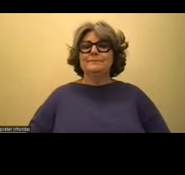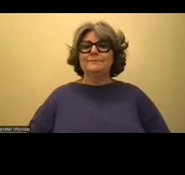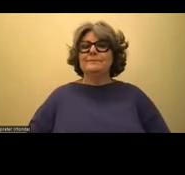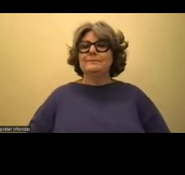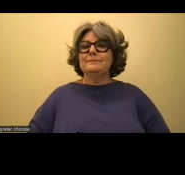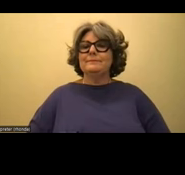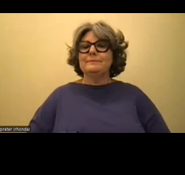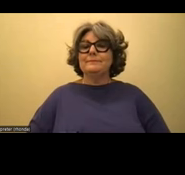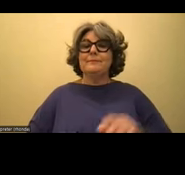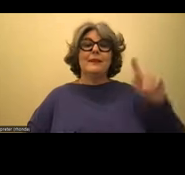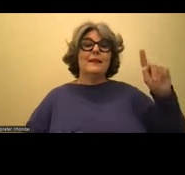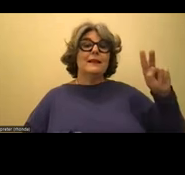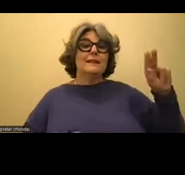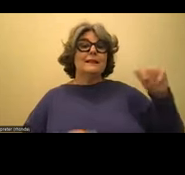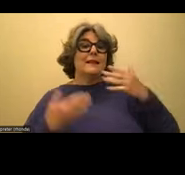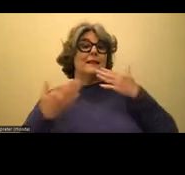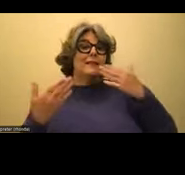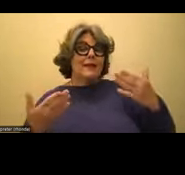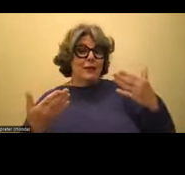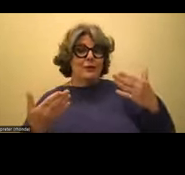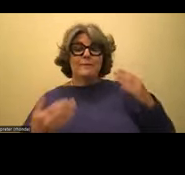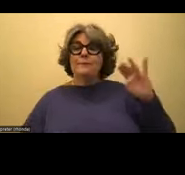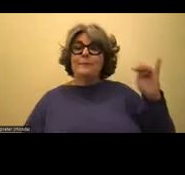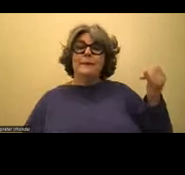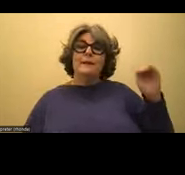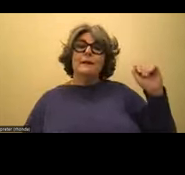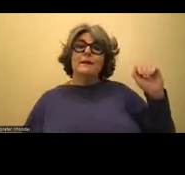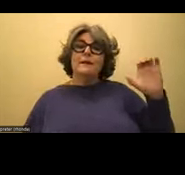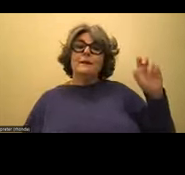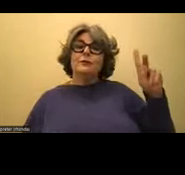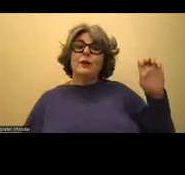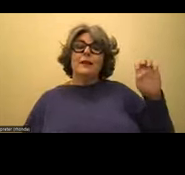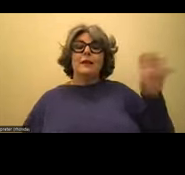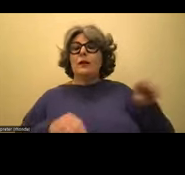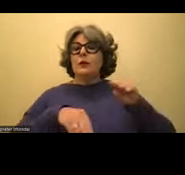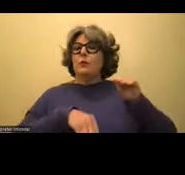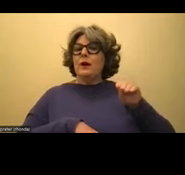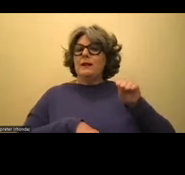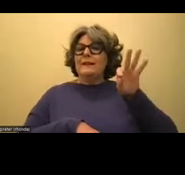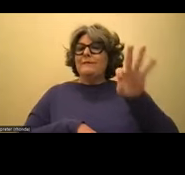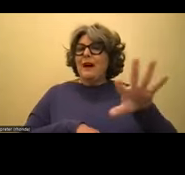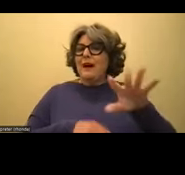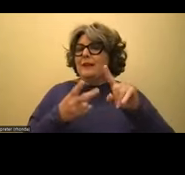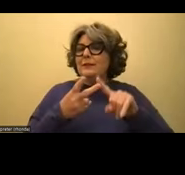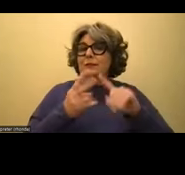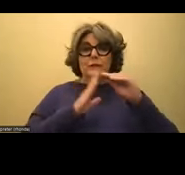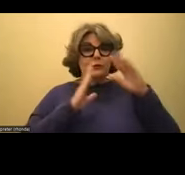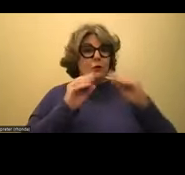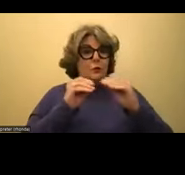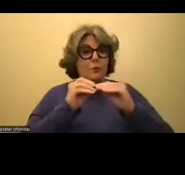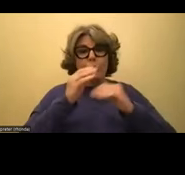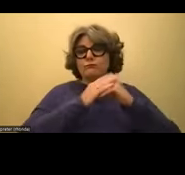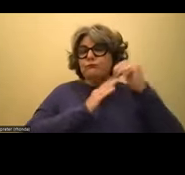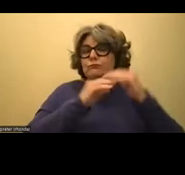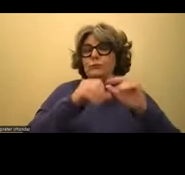Thanks, Jackie. Following up on that, what advice would you give an educator who's trying to get a student more comfortable